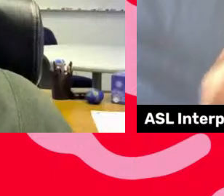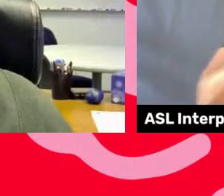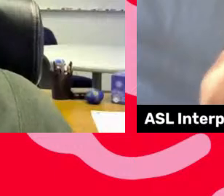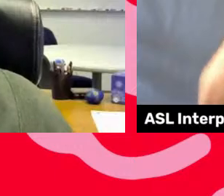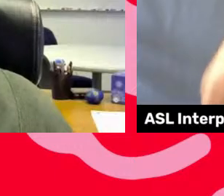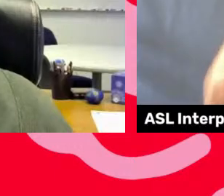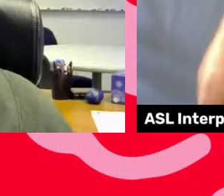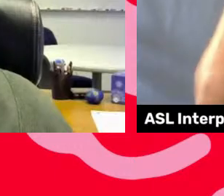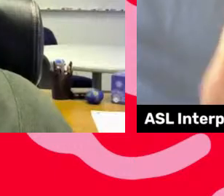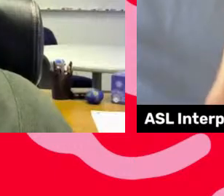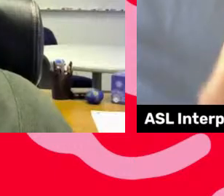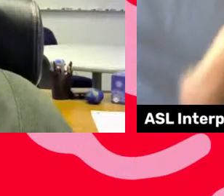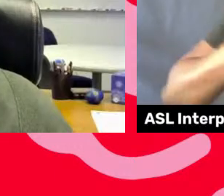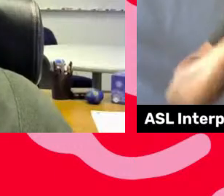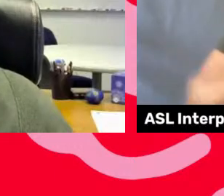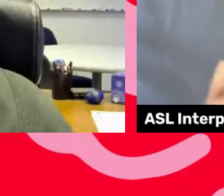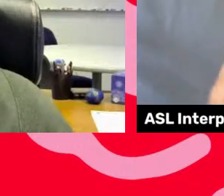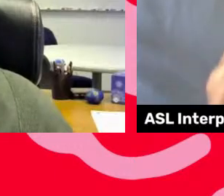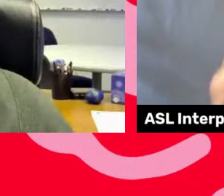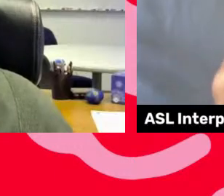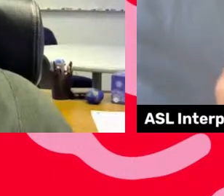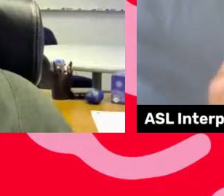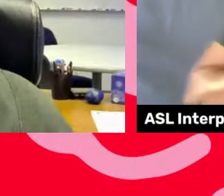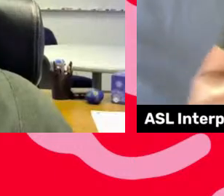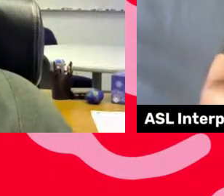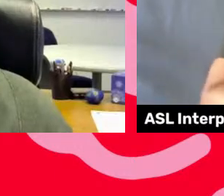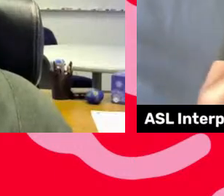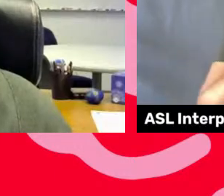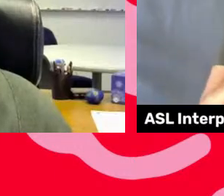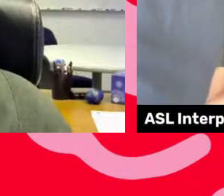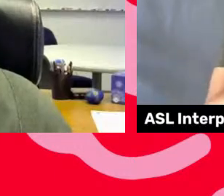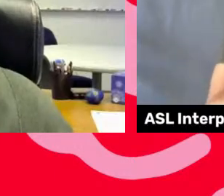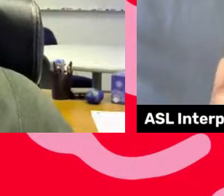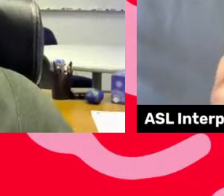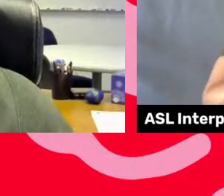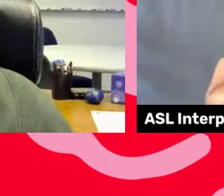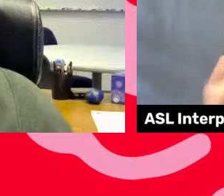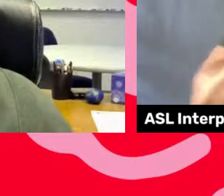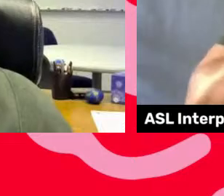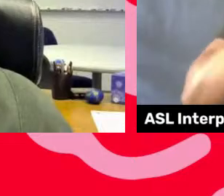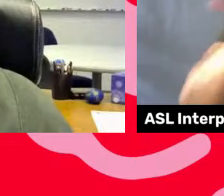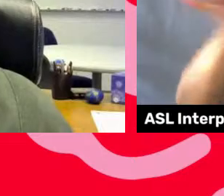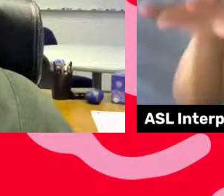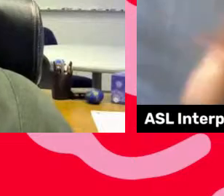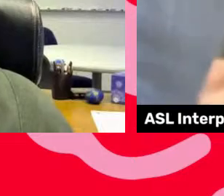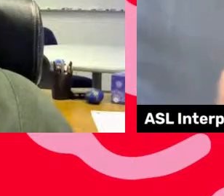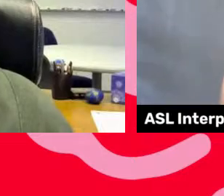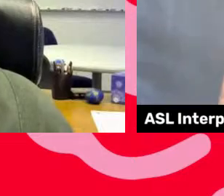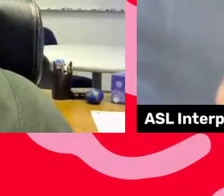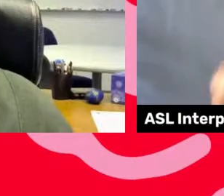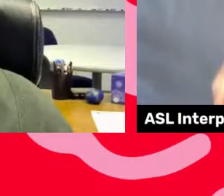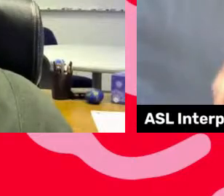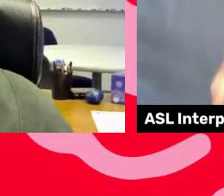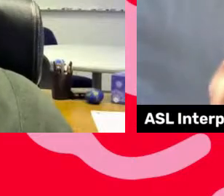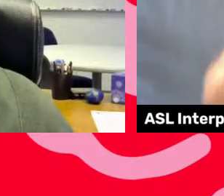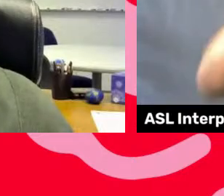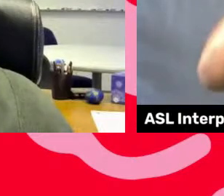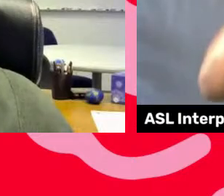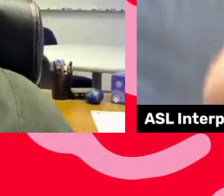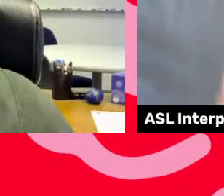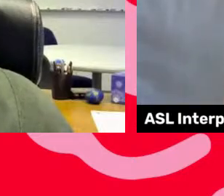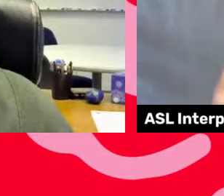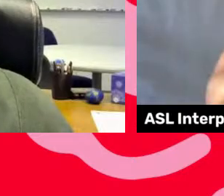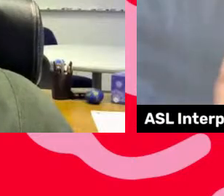join us. If you're already a member, thank you and help us spread the word. To see our full slate of films and events,